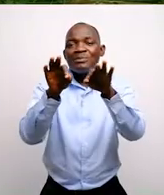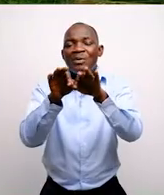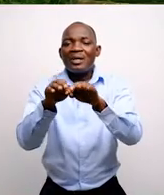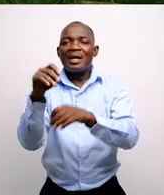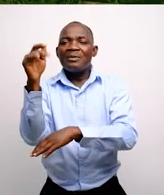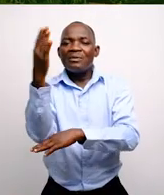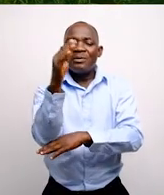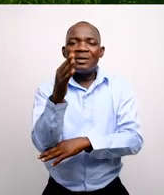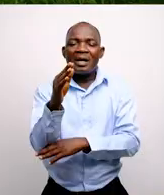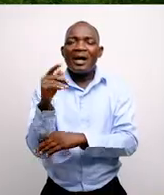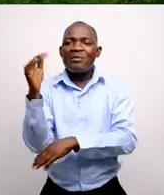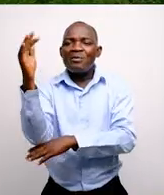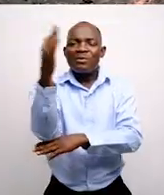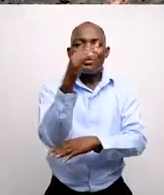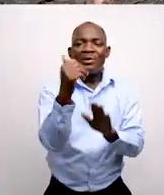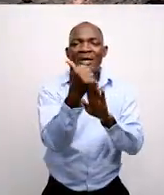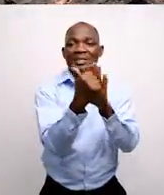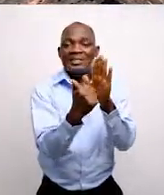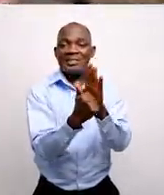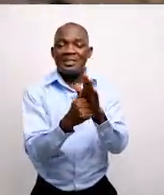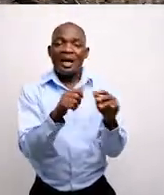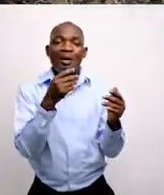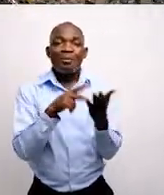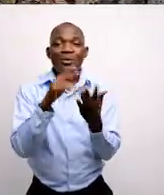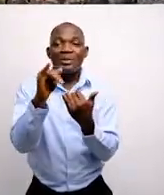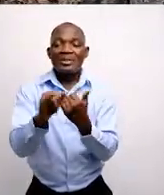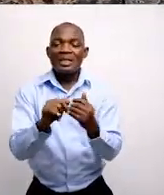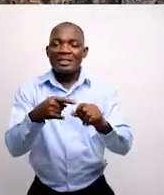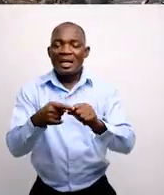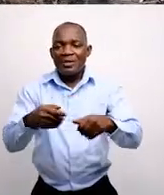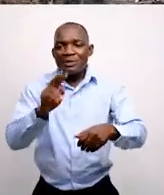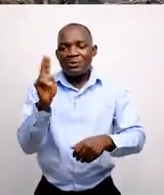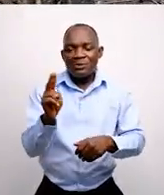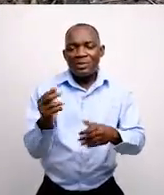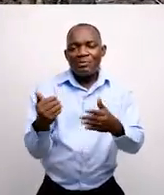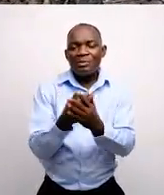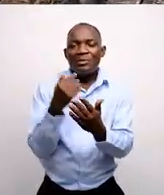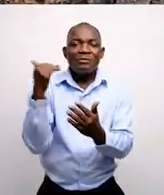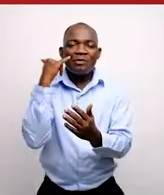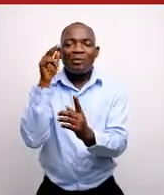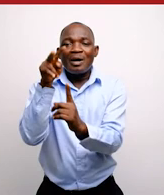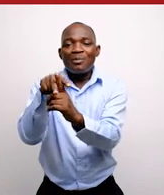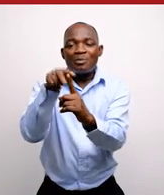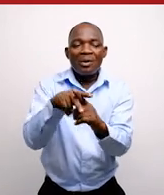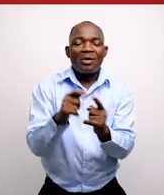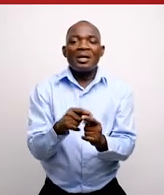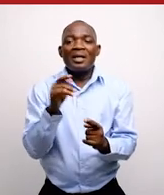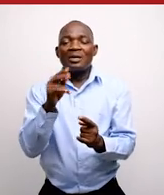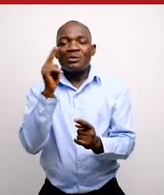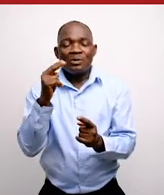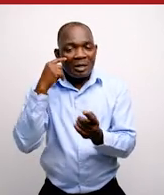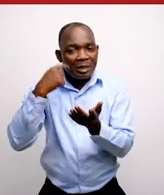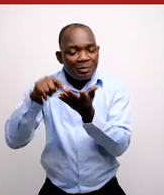connotes the importance of tree in the reforestation agenda. The project provides rise on the use of a mobile application